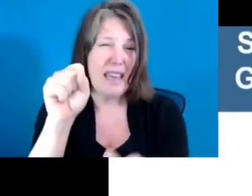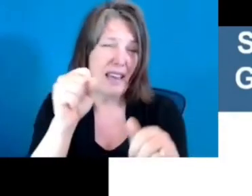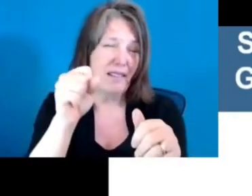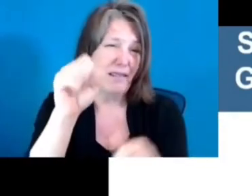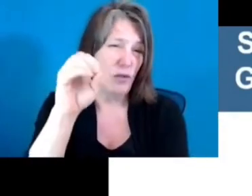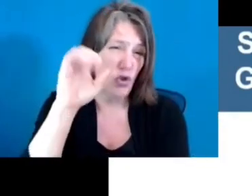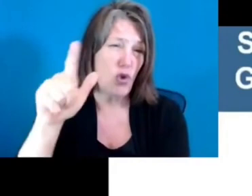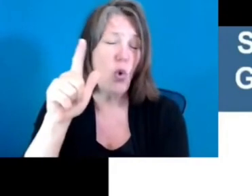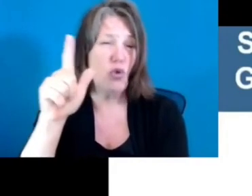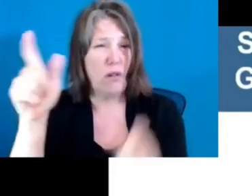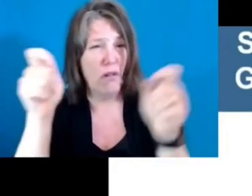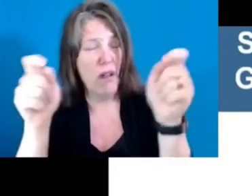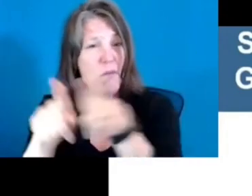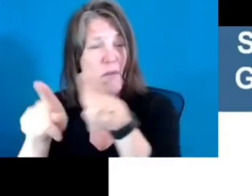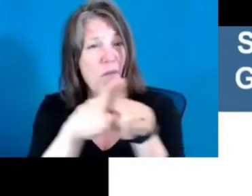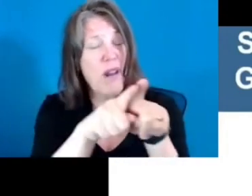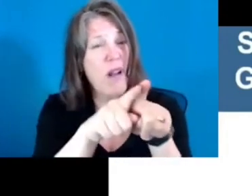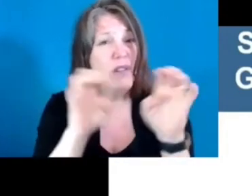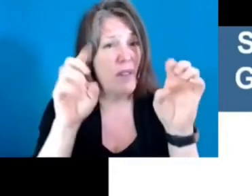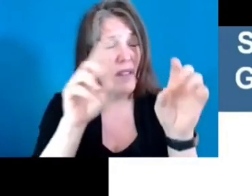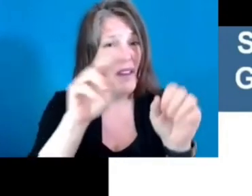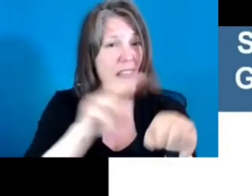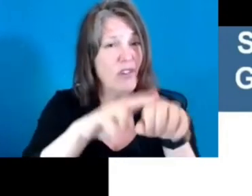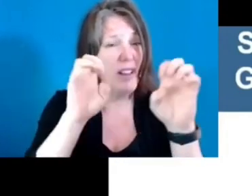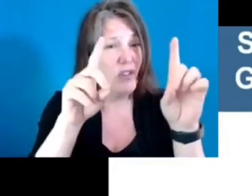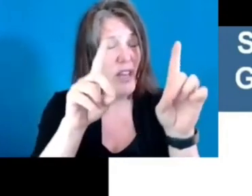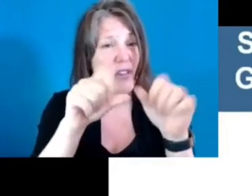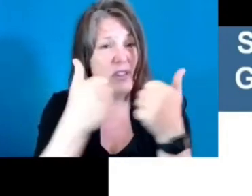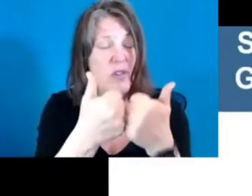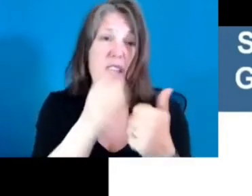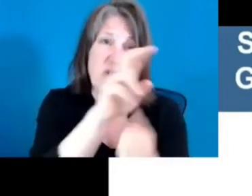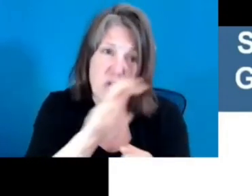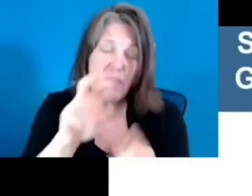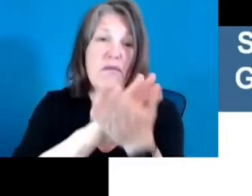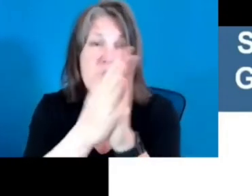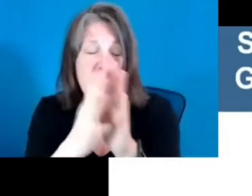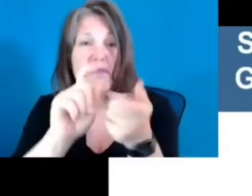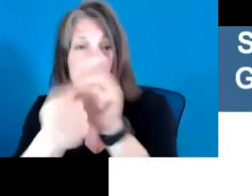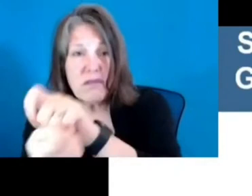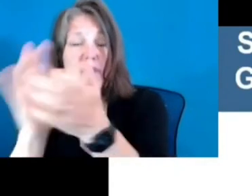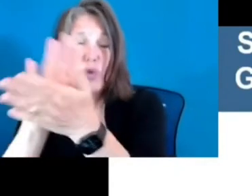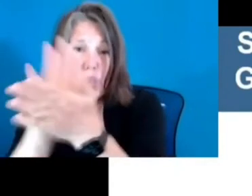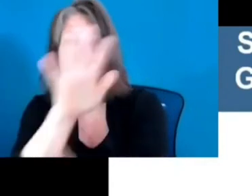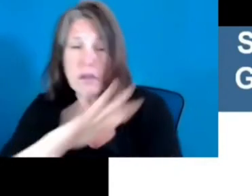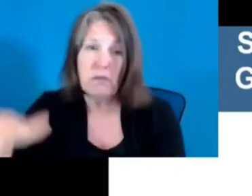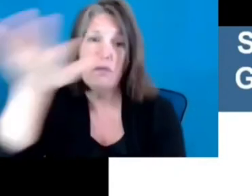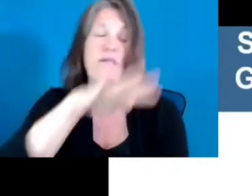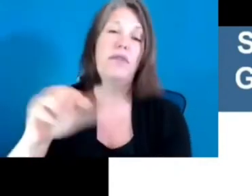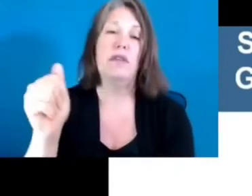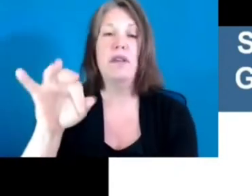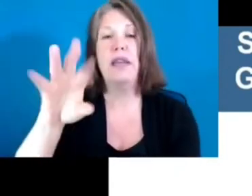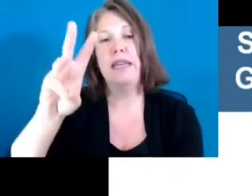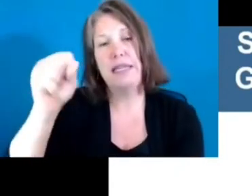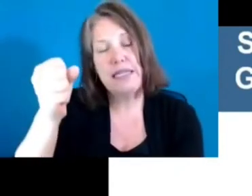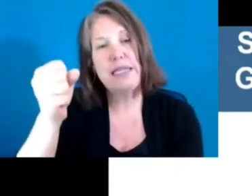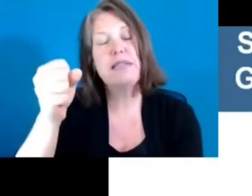schools around the country. In the 1960s, education innovation went alongside civil